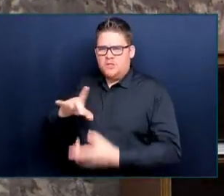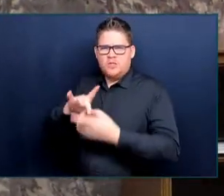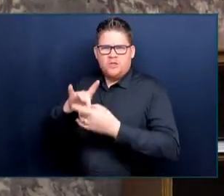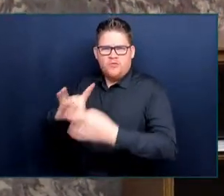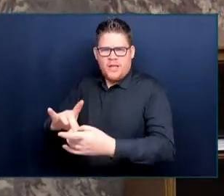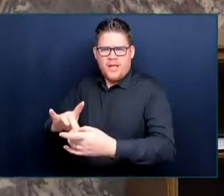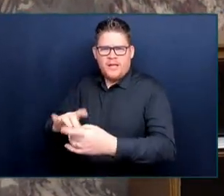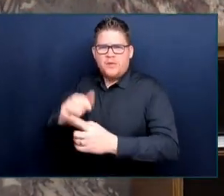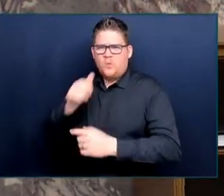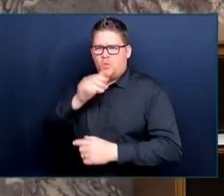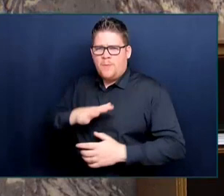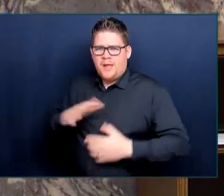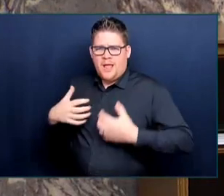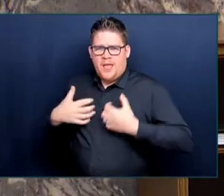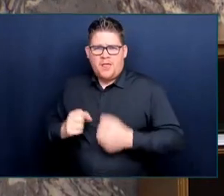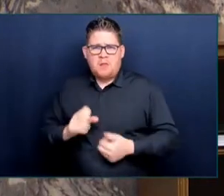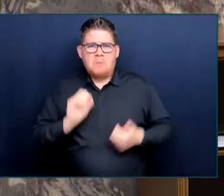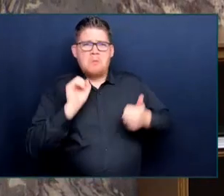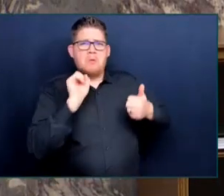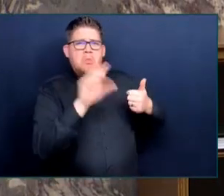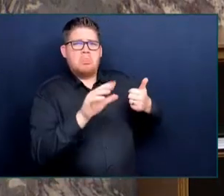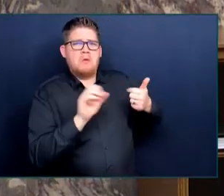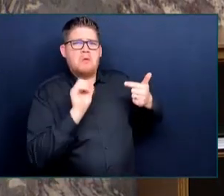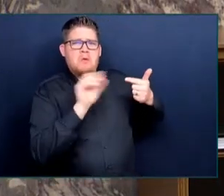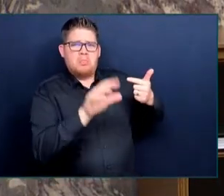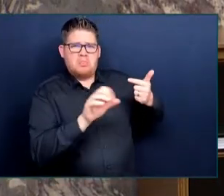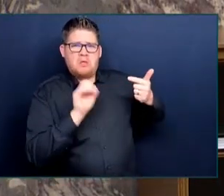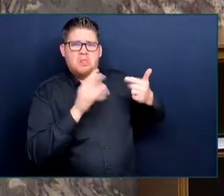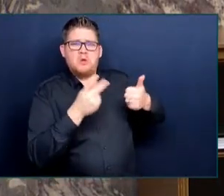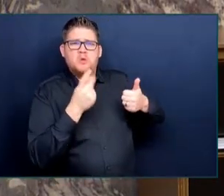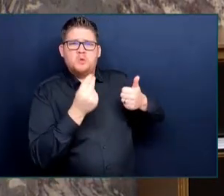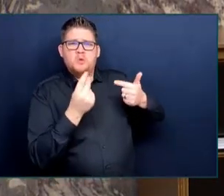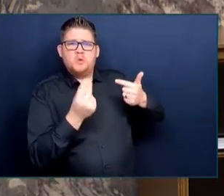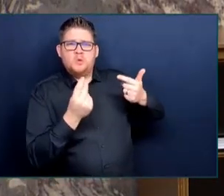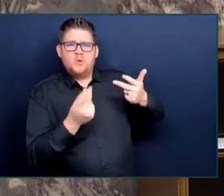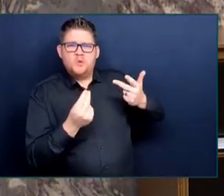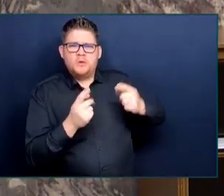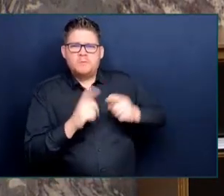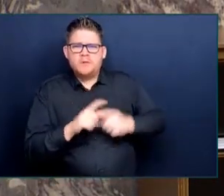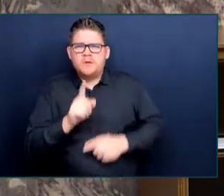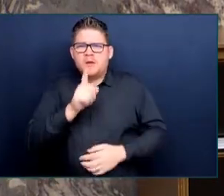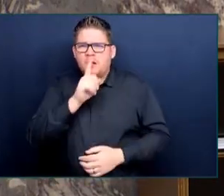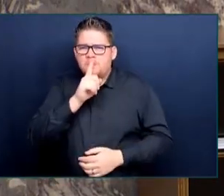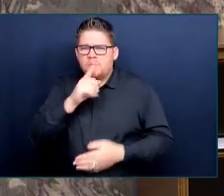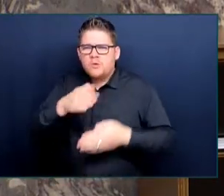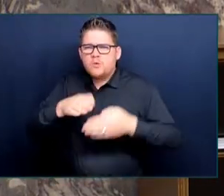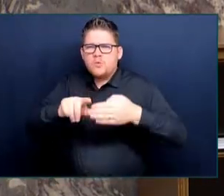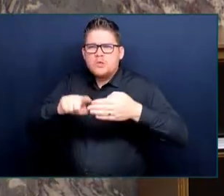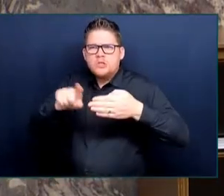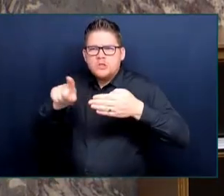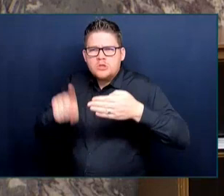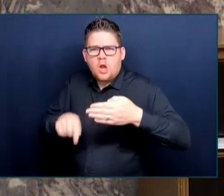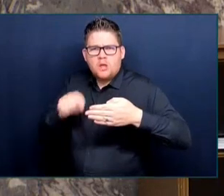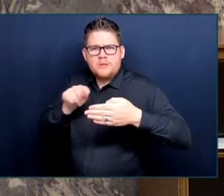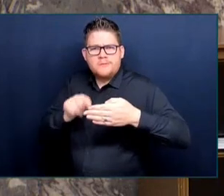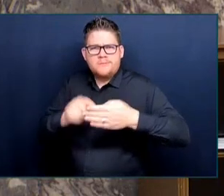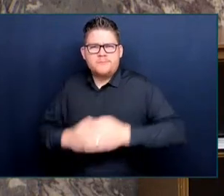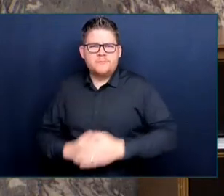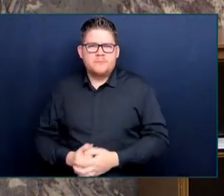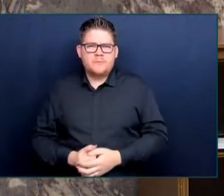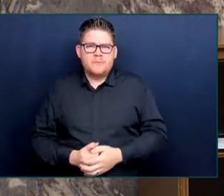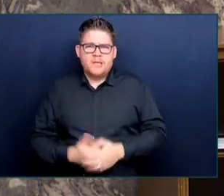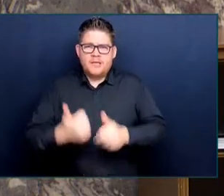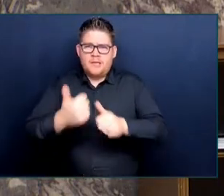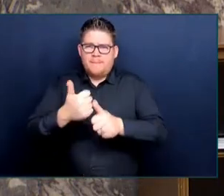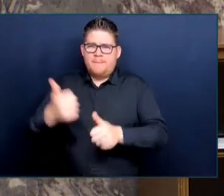government has done but did not talk about the results. What this minister is doing and what this government is doing with respect to health and women's health